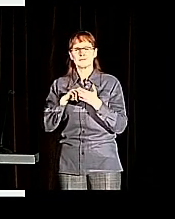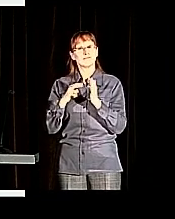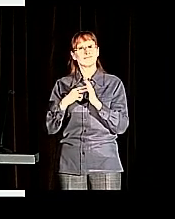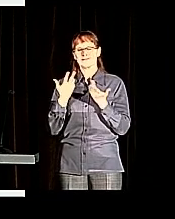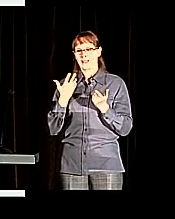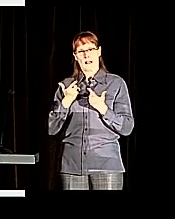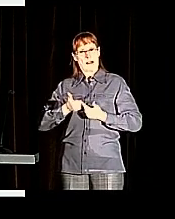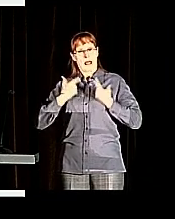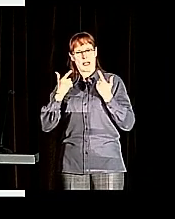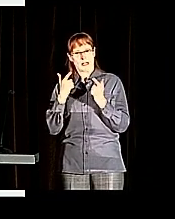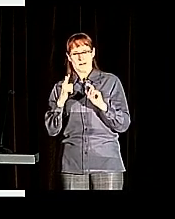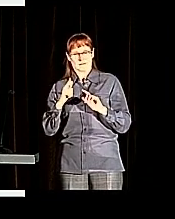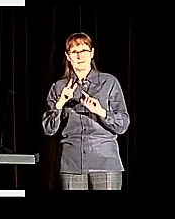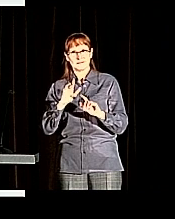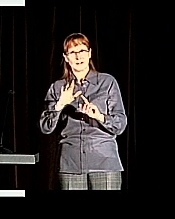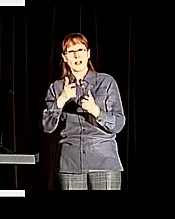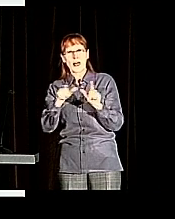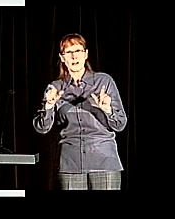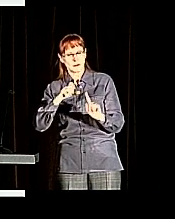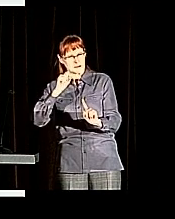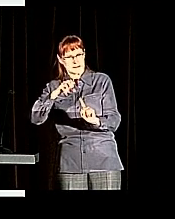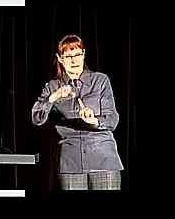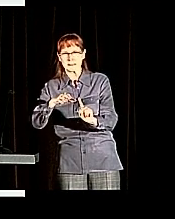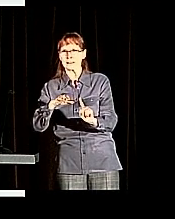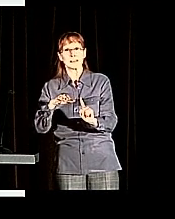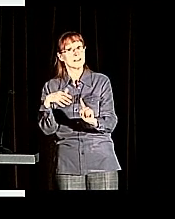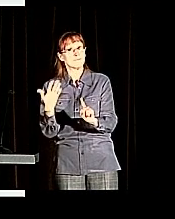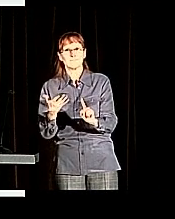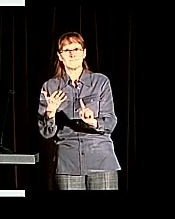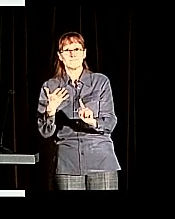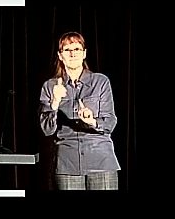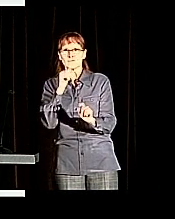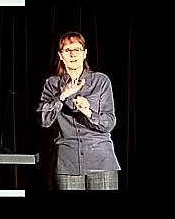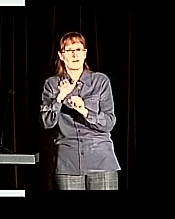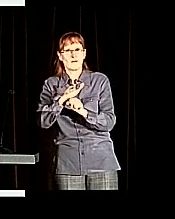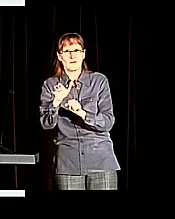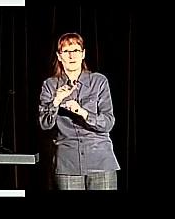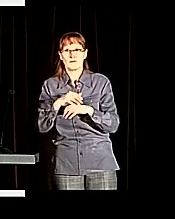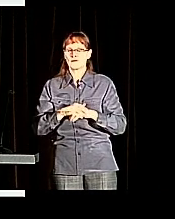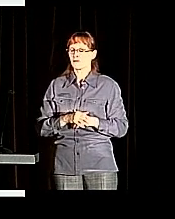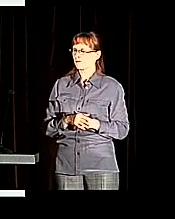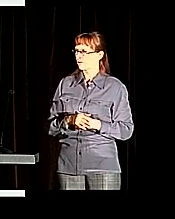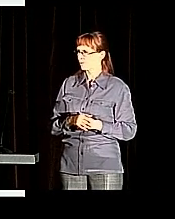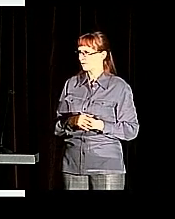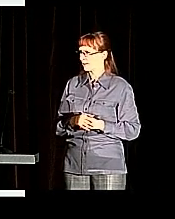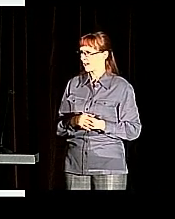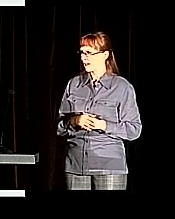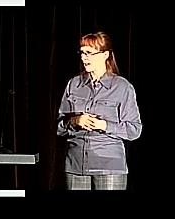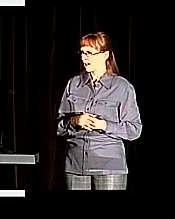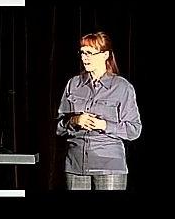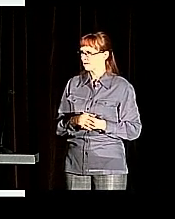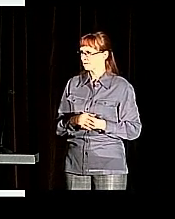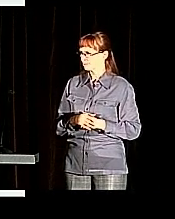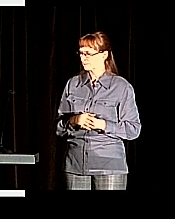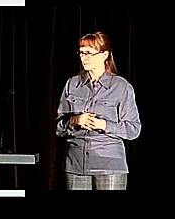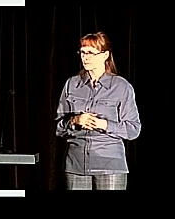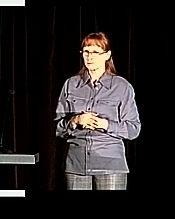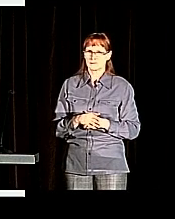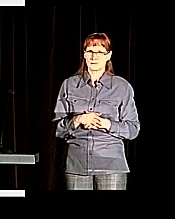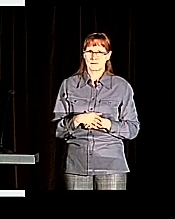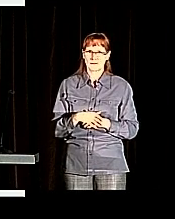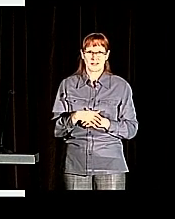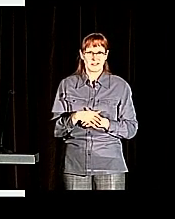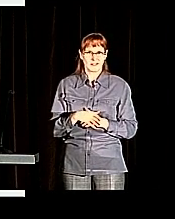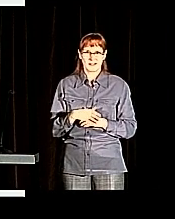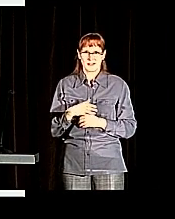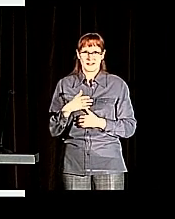of assistive technologies are implanted or used. Because of, like, the different variety of factors, there is, for example, a lack of access